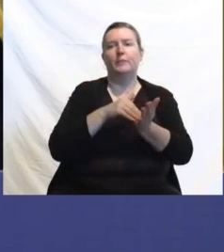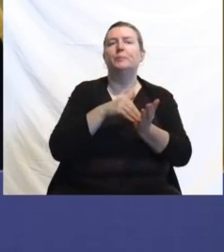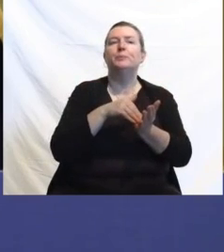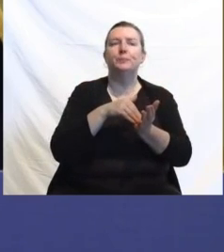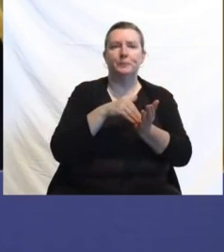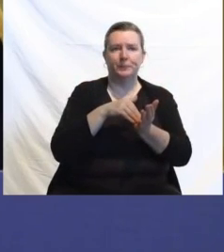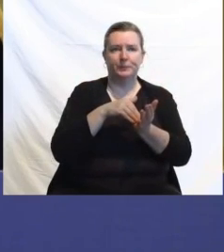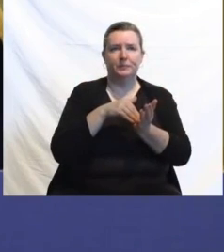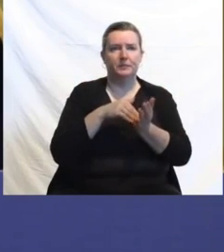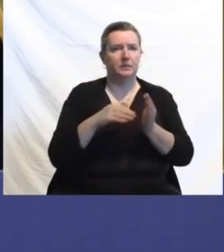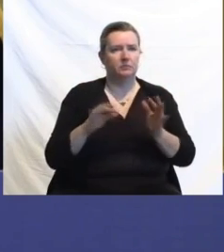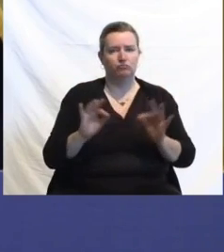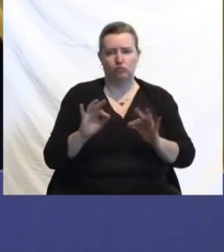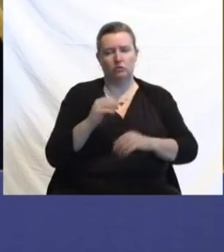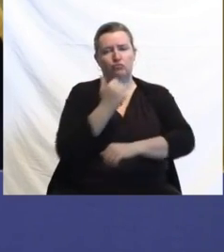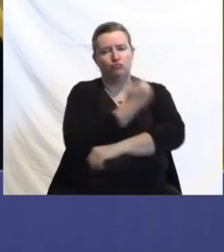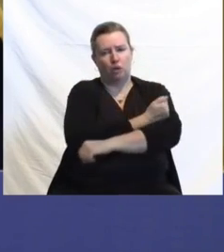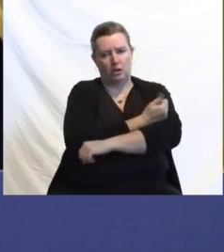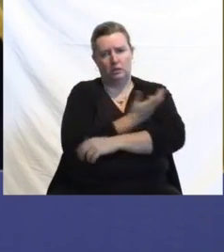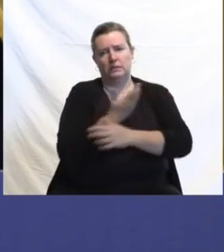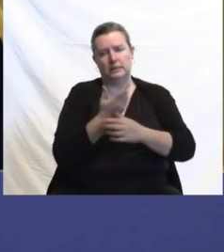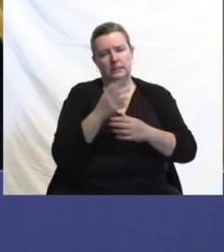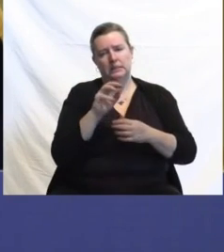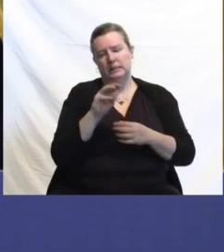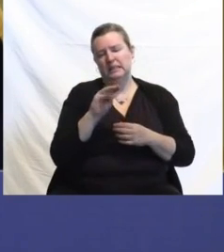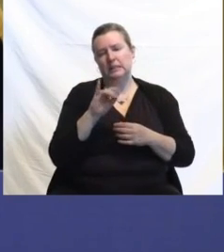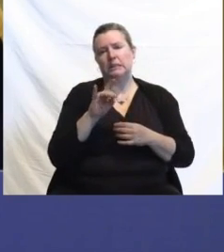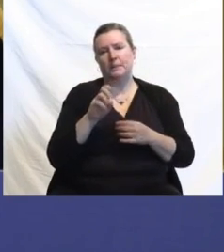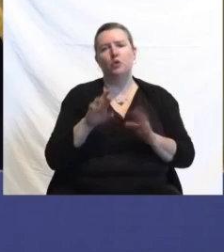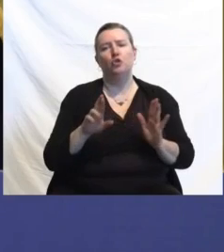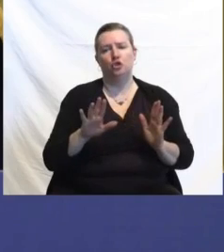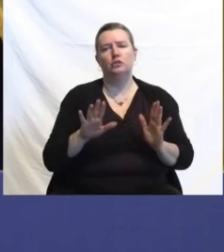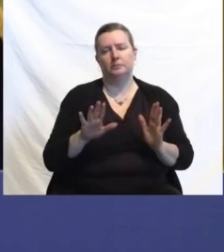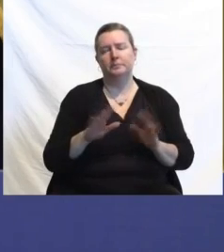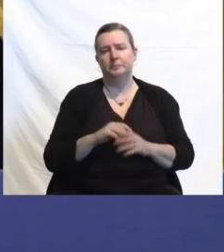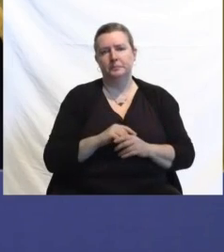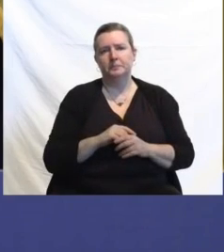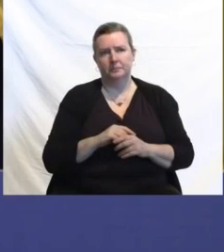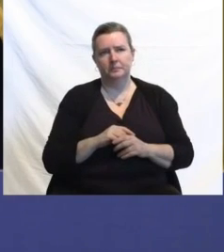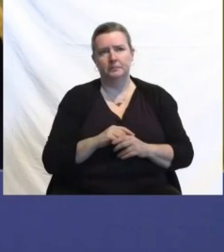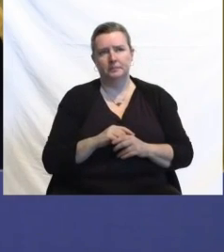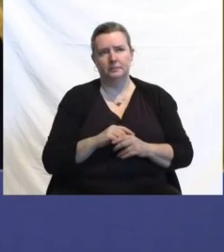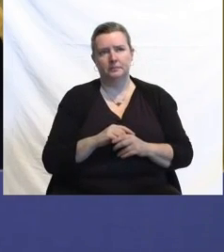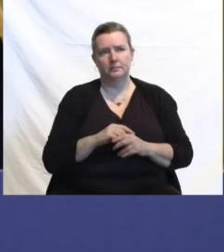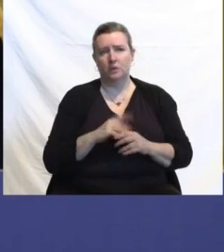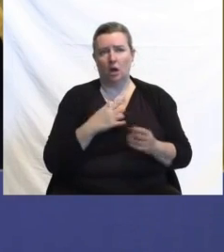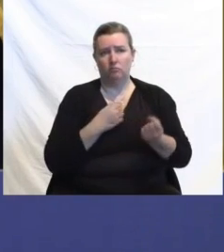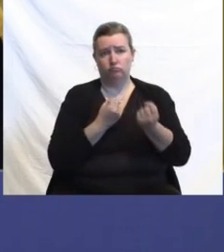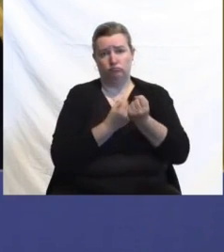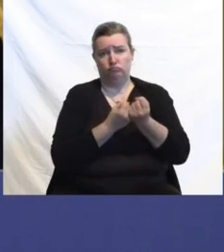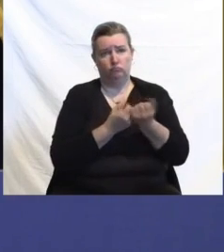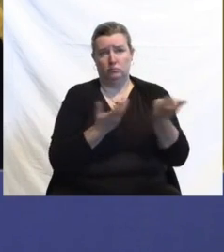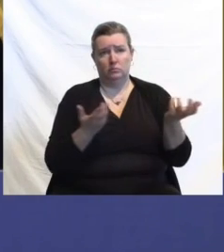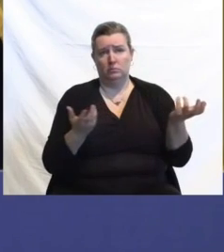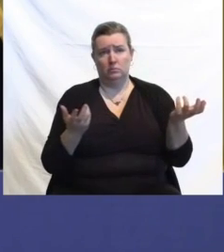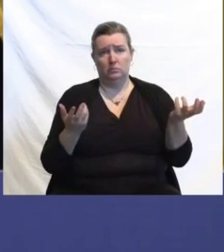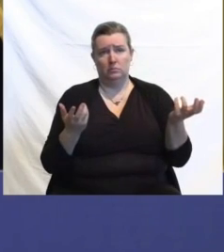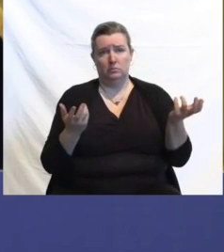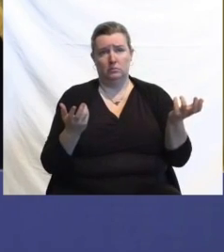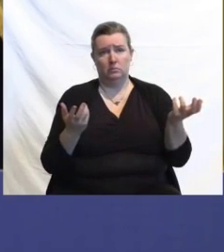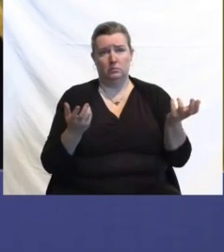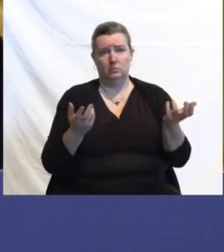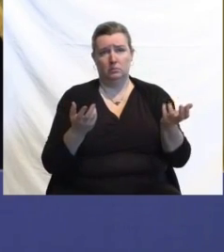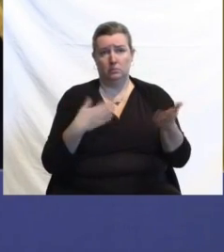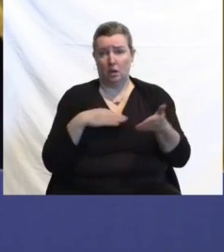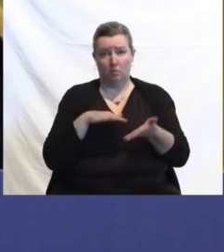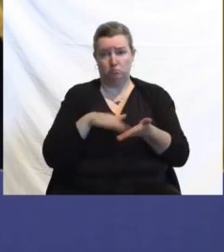have stood on the right side of the minimum mandatory sentences and all the work that we're doing around that, but nothing beyond that to report.